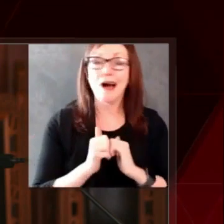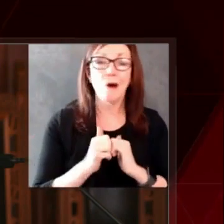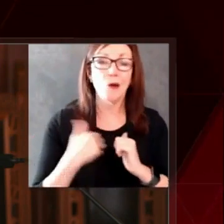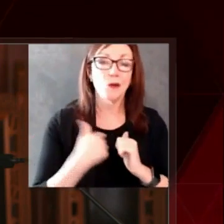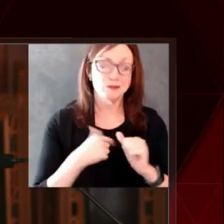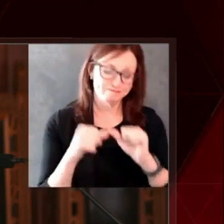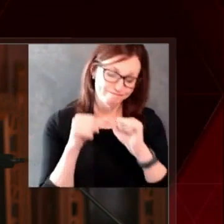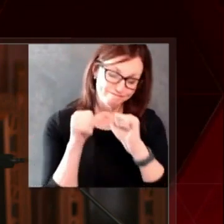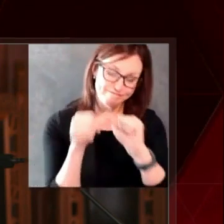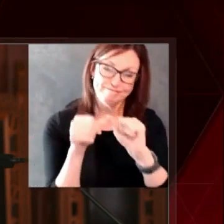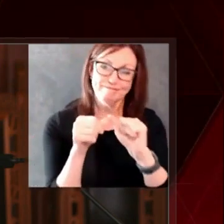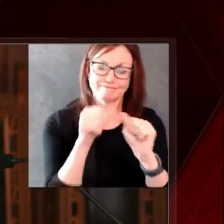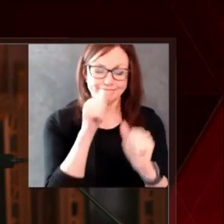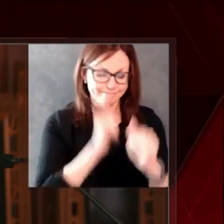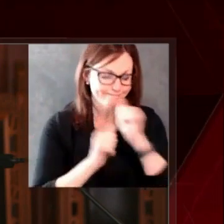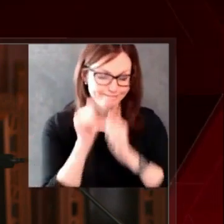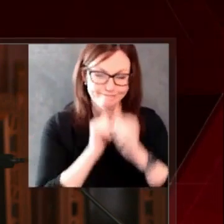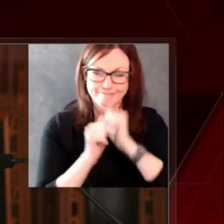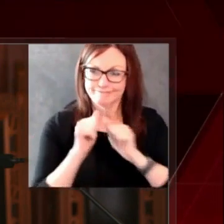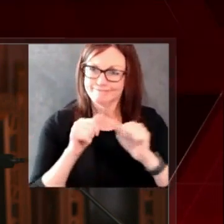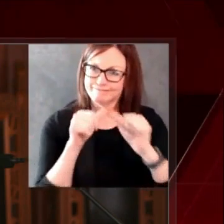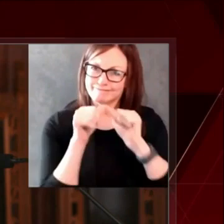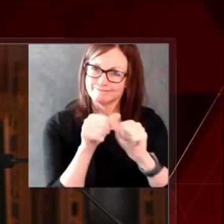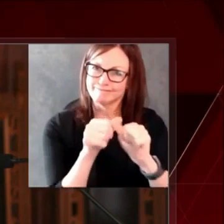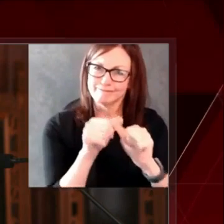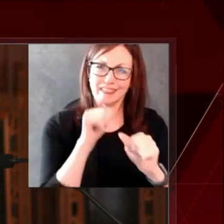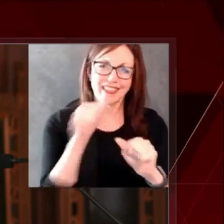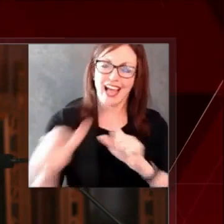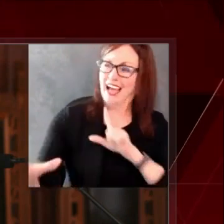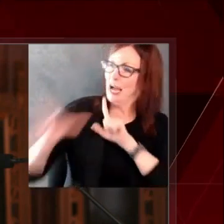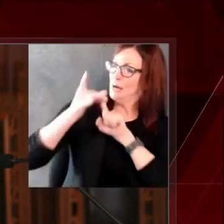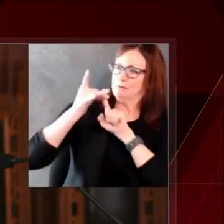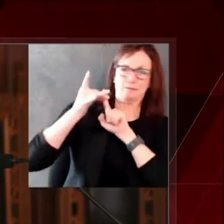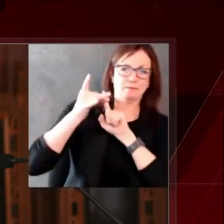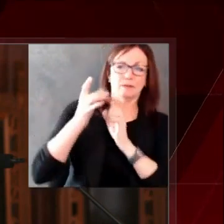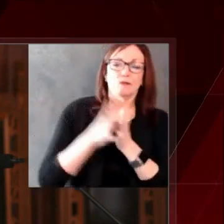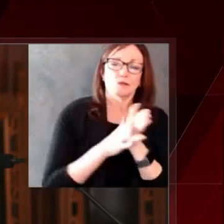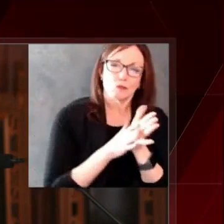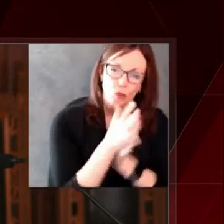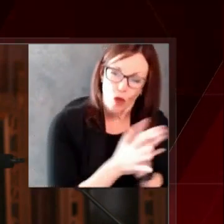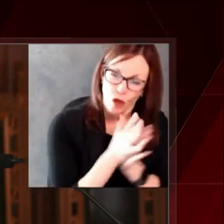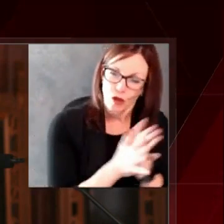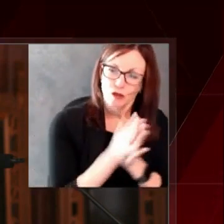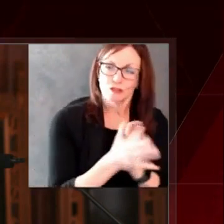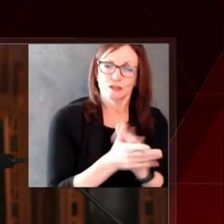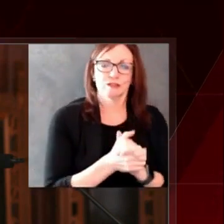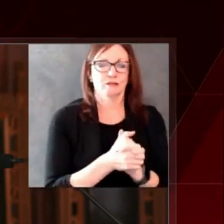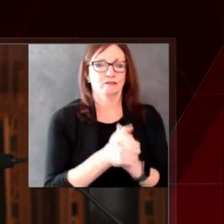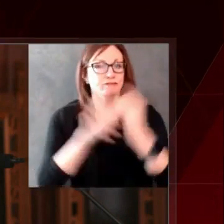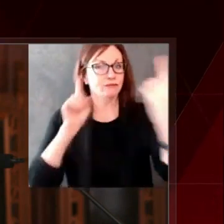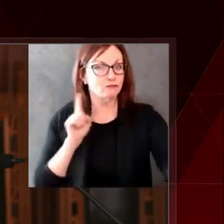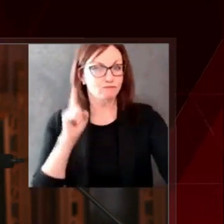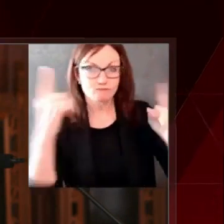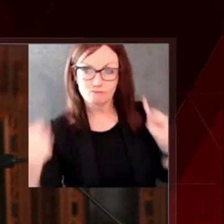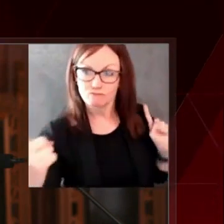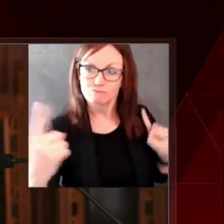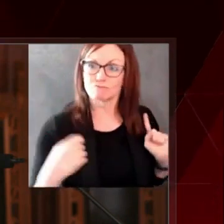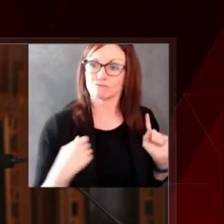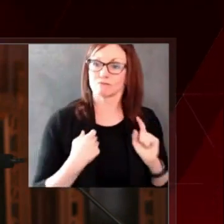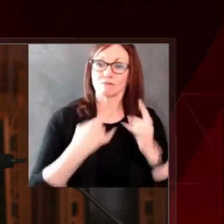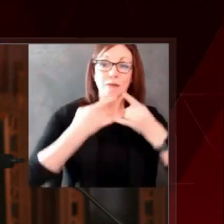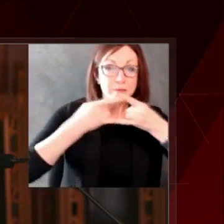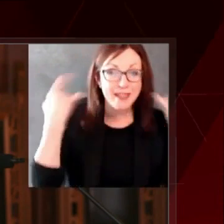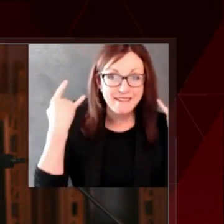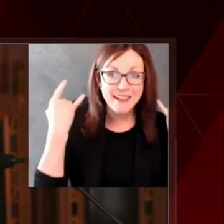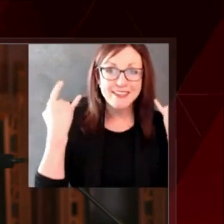because we know that these public health tools make a difference when we all do them together. But the addition of a vaccine in our COVID